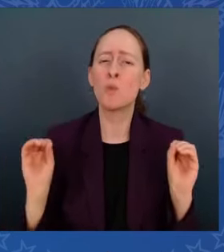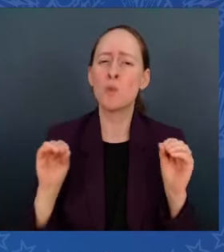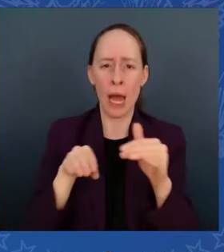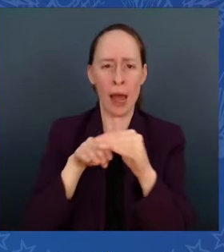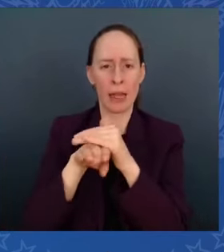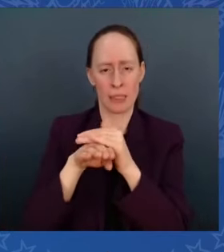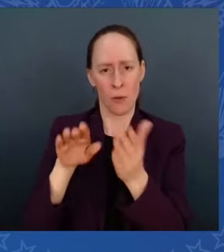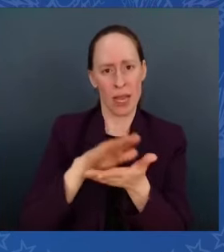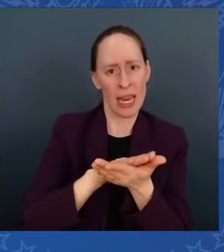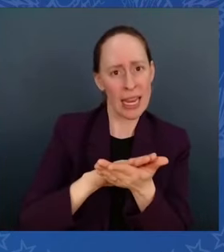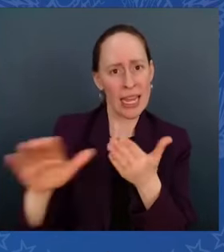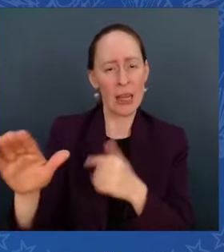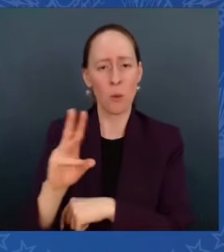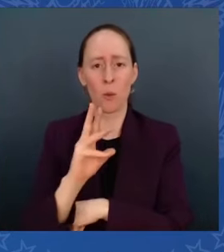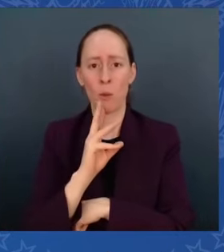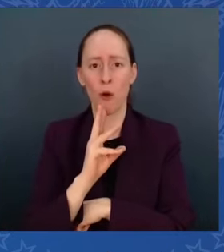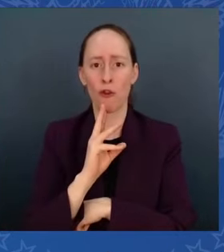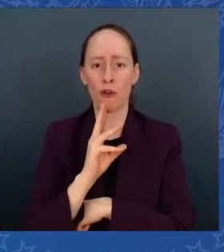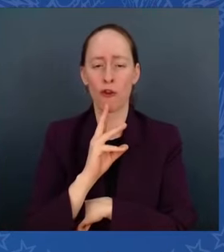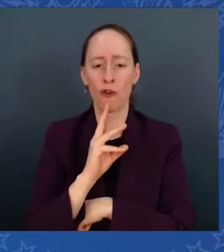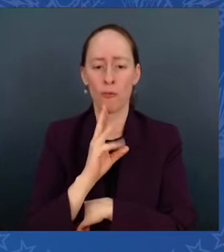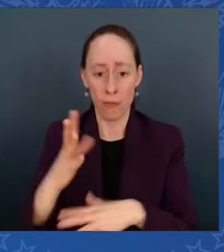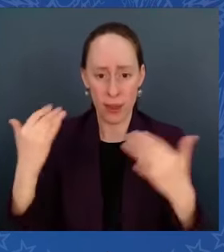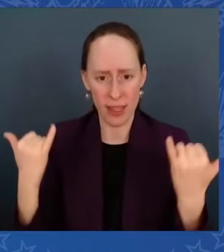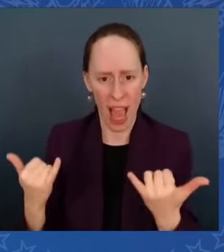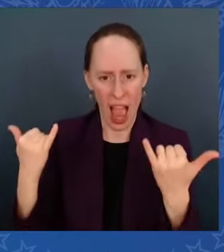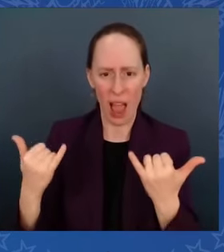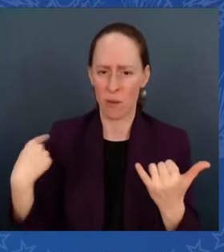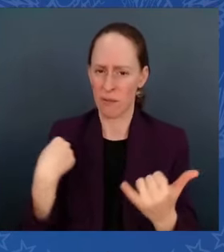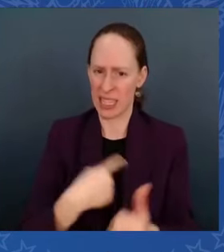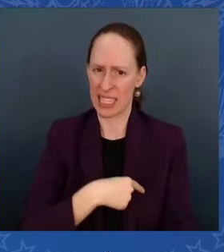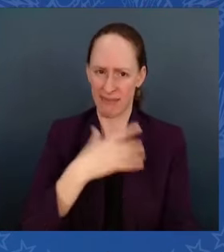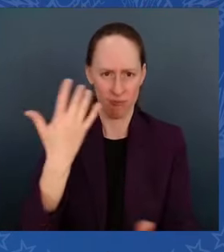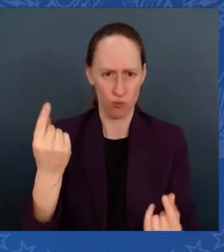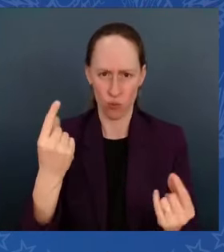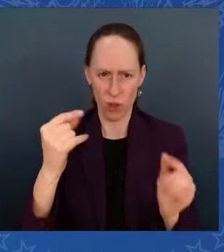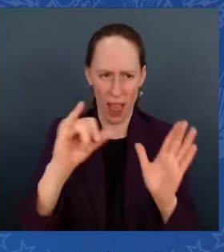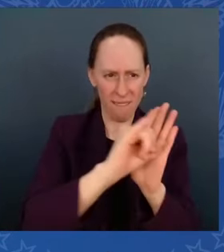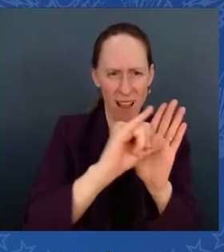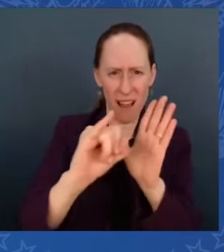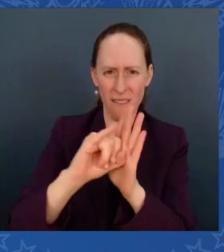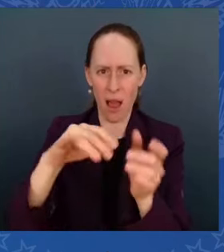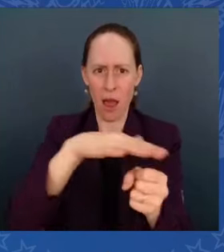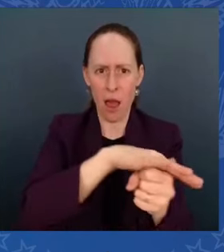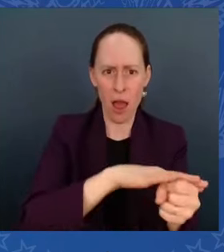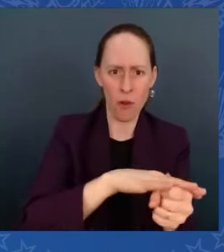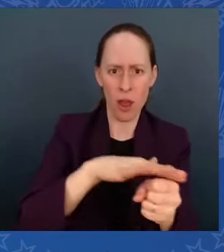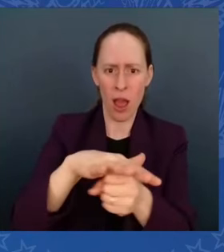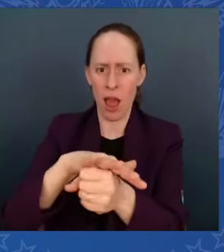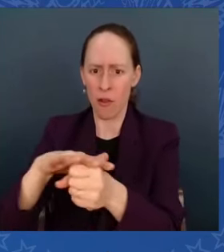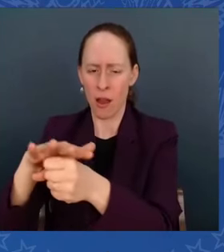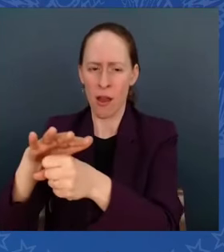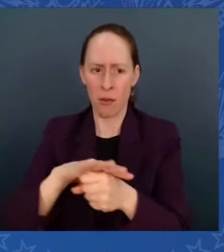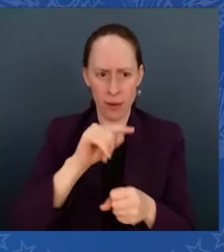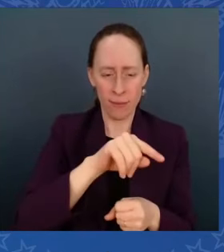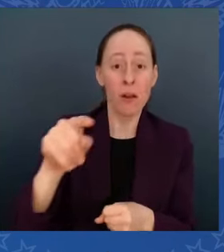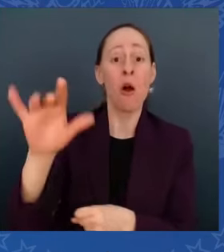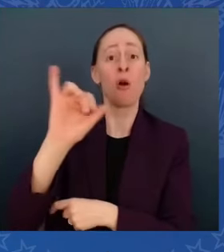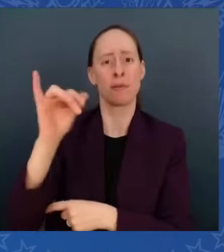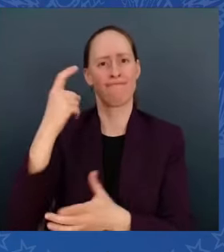detecting and removing so-called forever chemicals, referred to as PFAS — P-F-A-S-Dash.